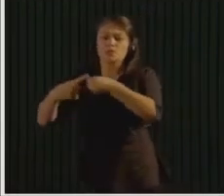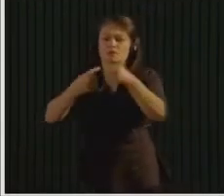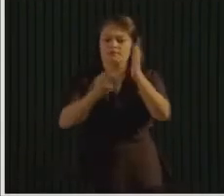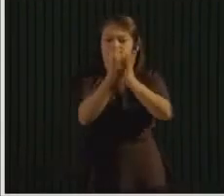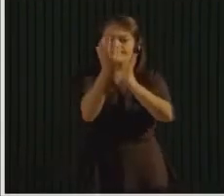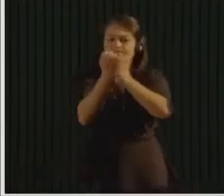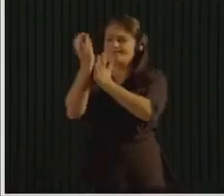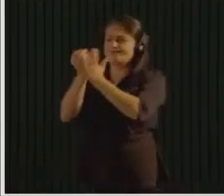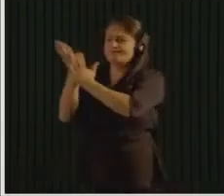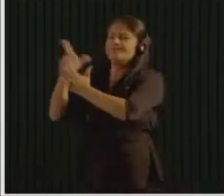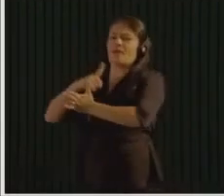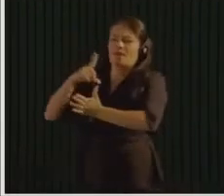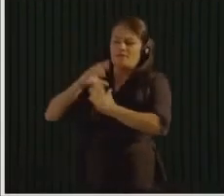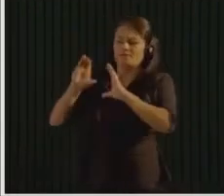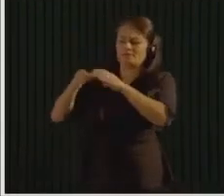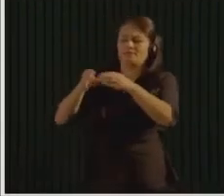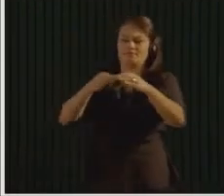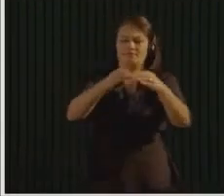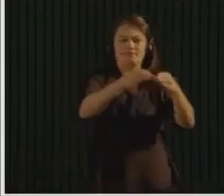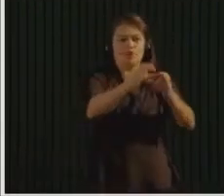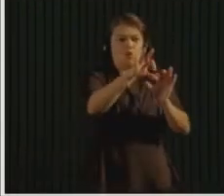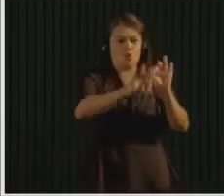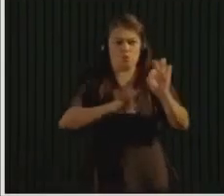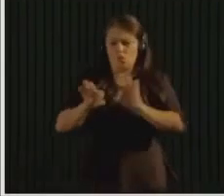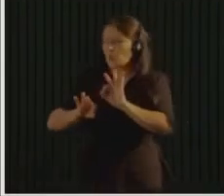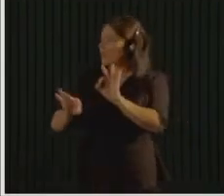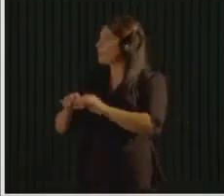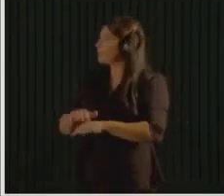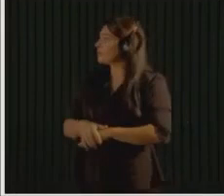So we'll talk a little bit about Zero Waste Training.